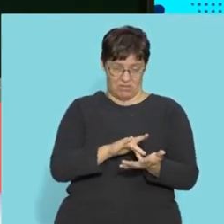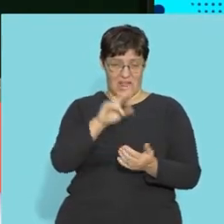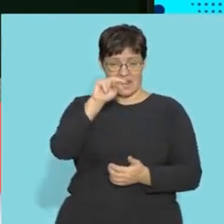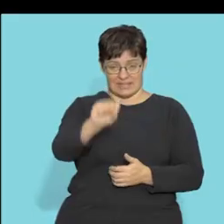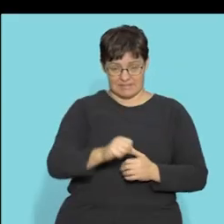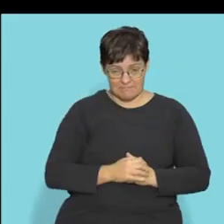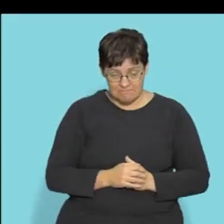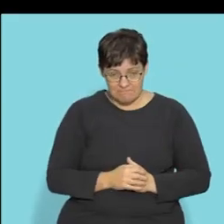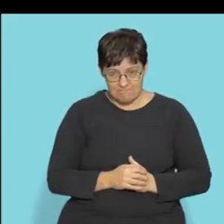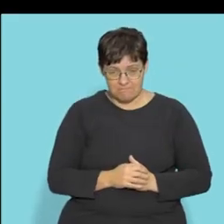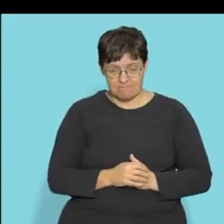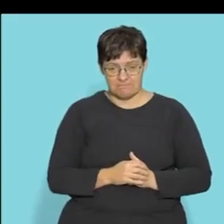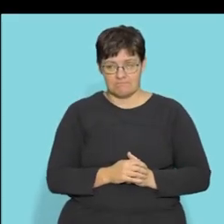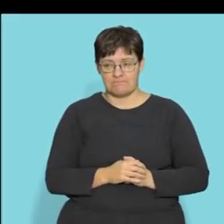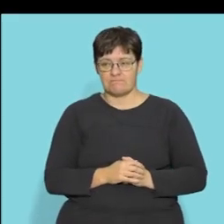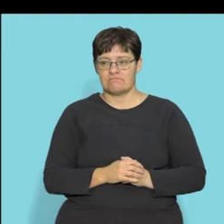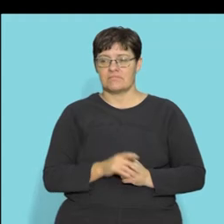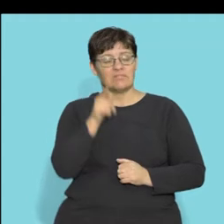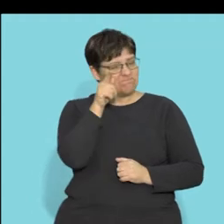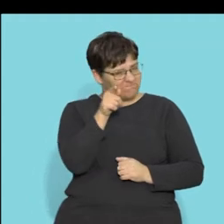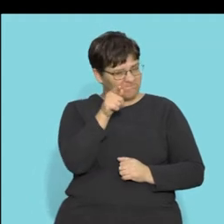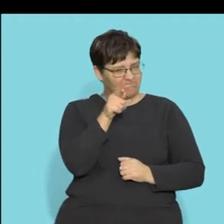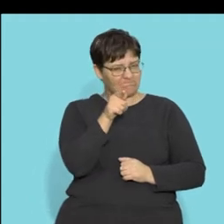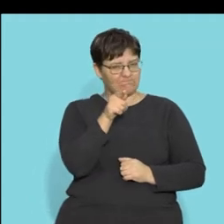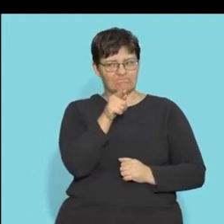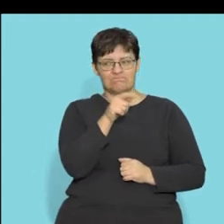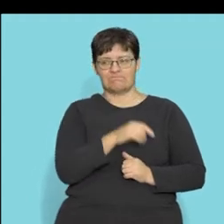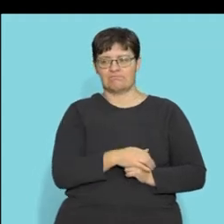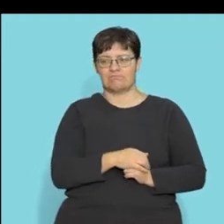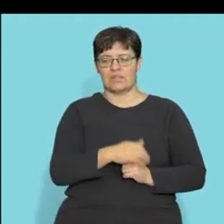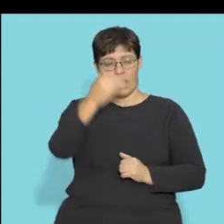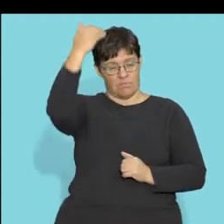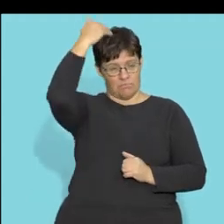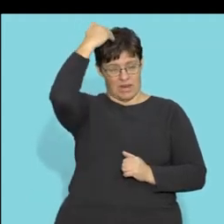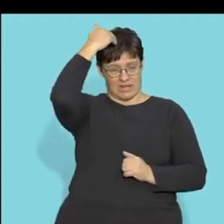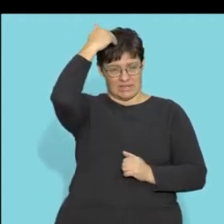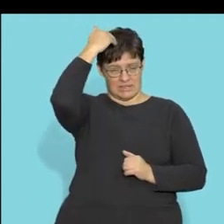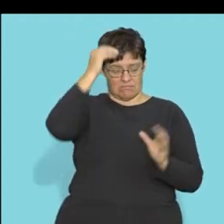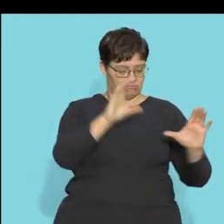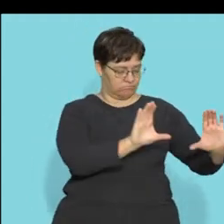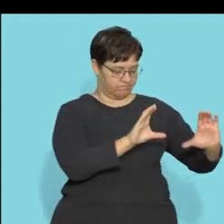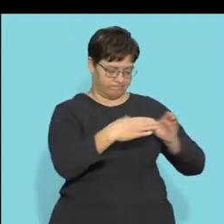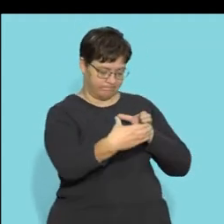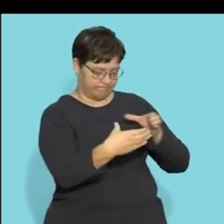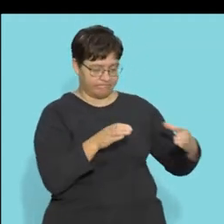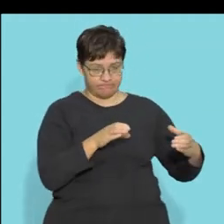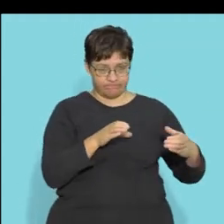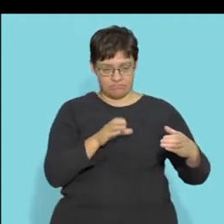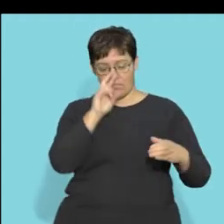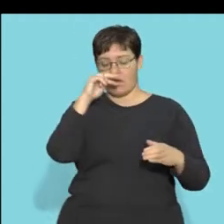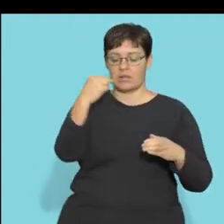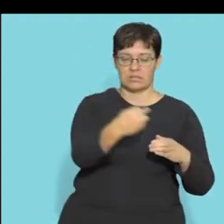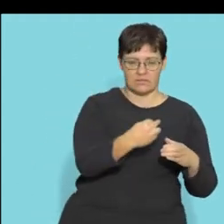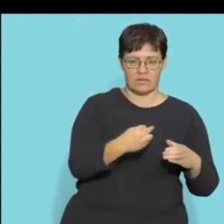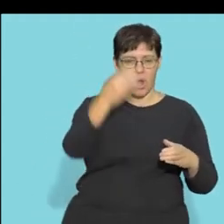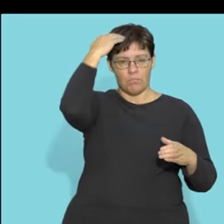right this is a view of the brain on the outside the external